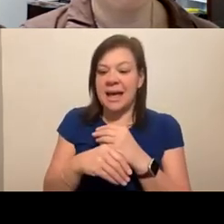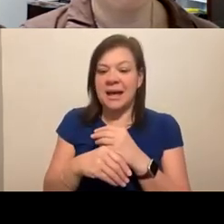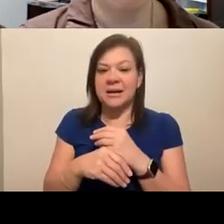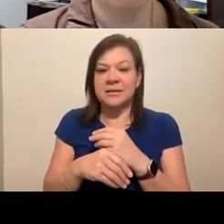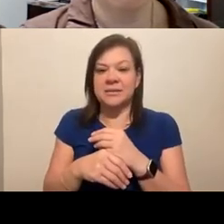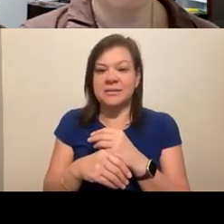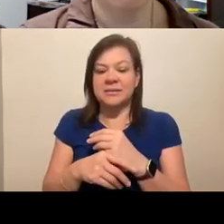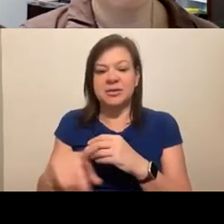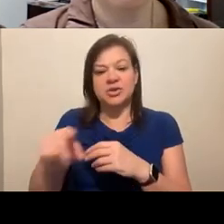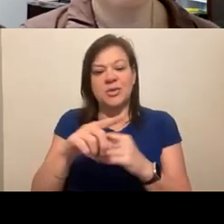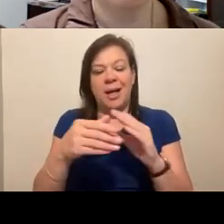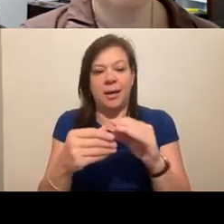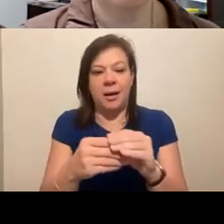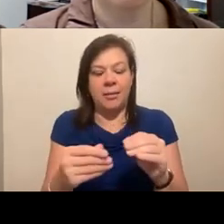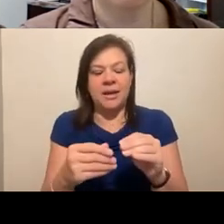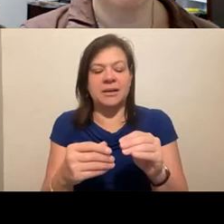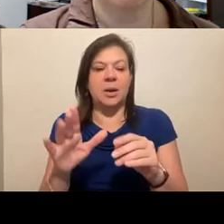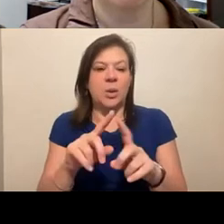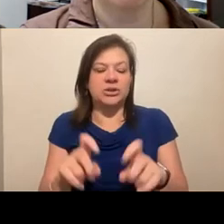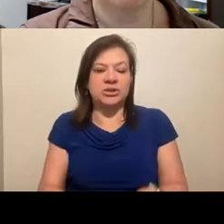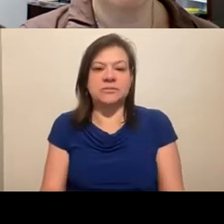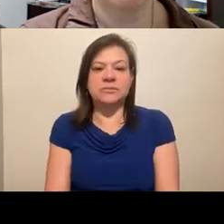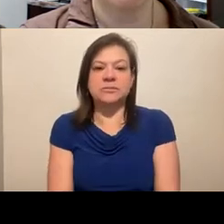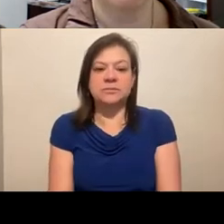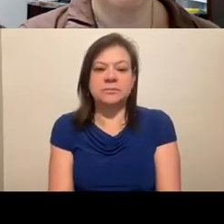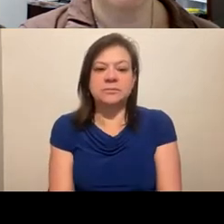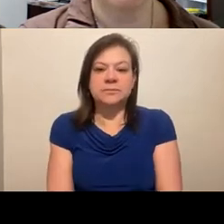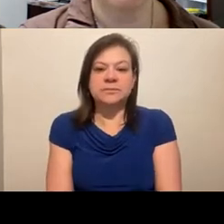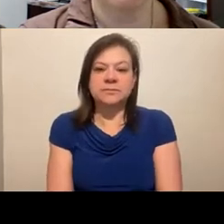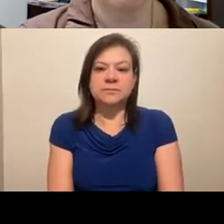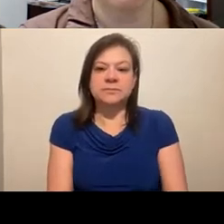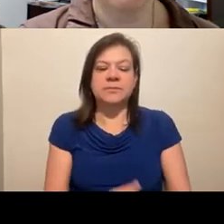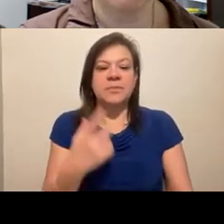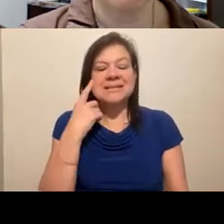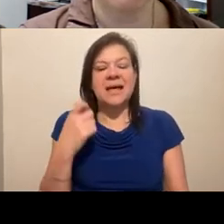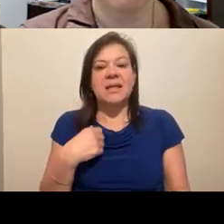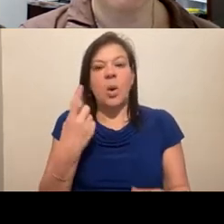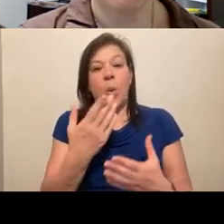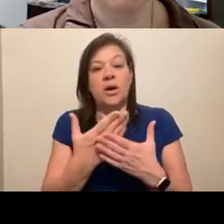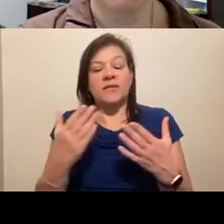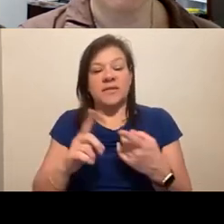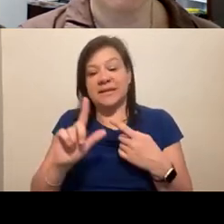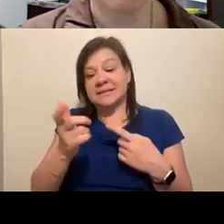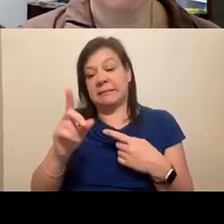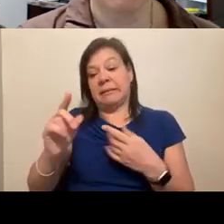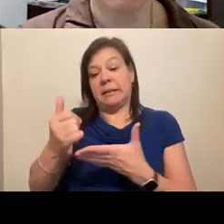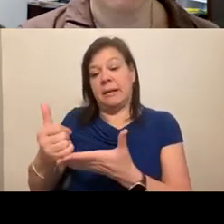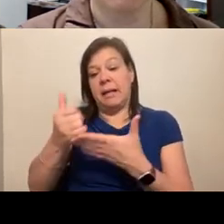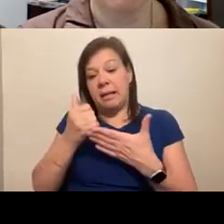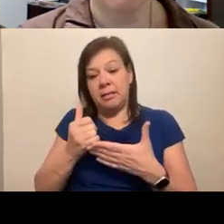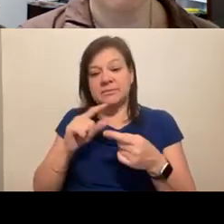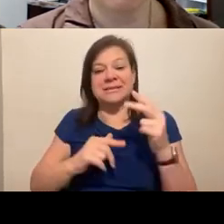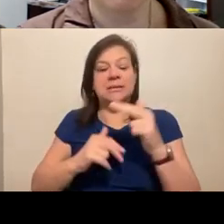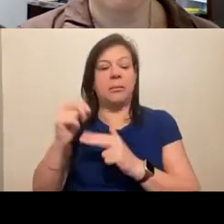sort of comment and your question, Charles, because I think one of the things that lead helps with is building a